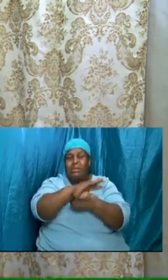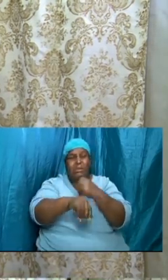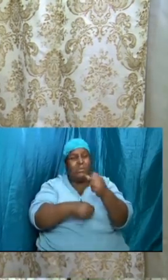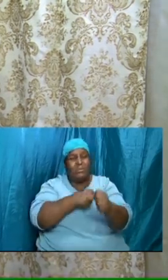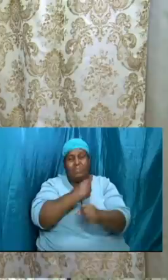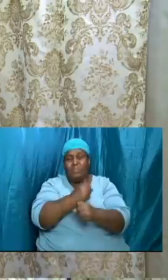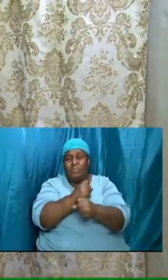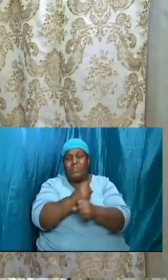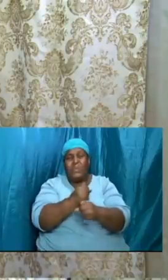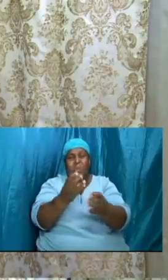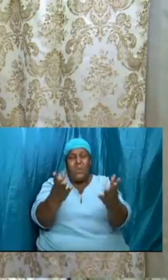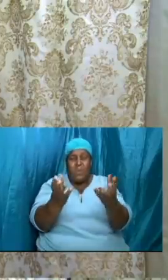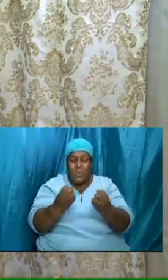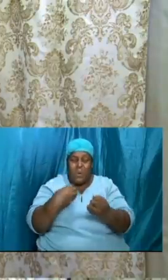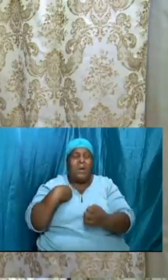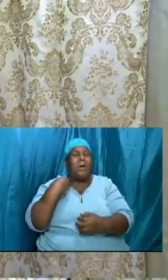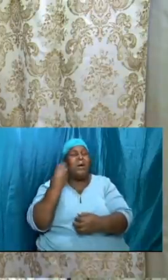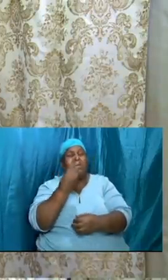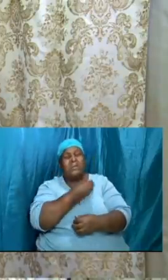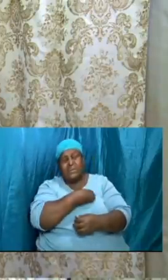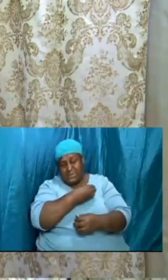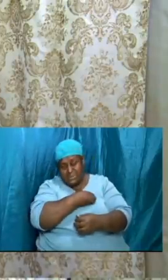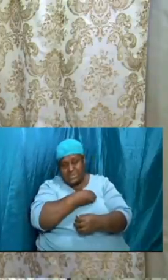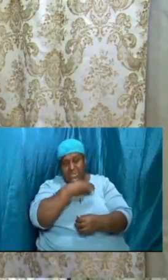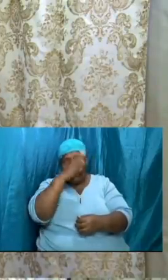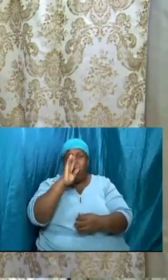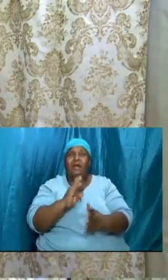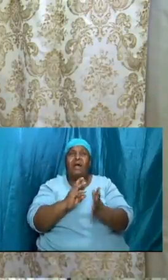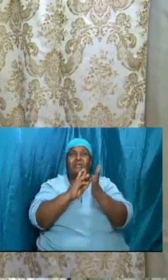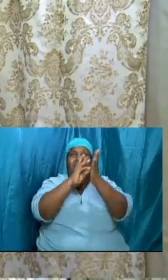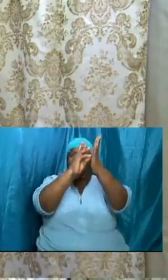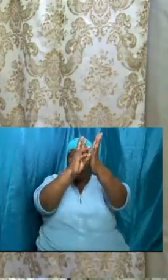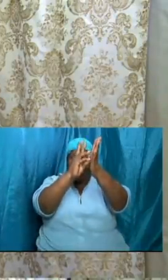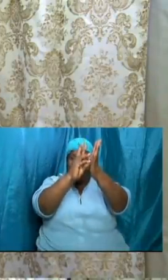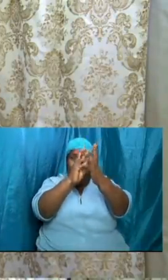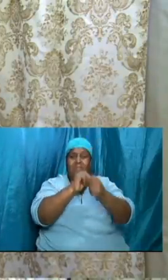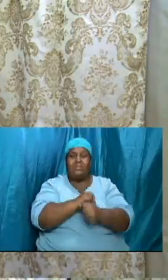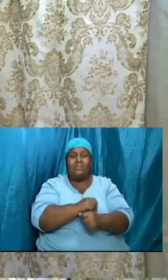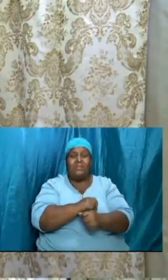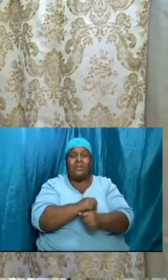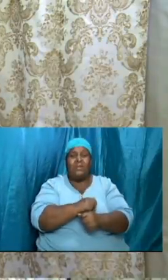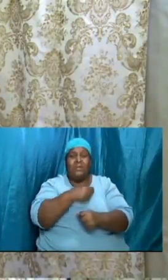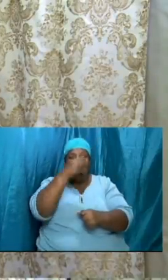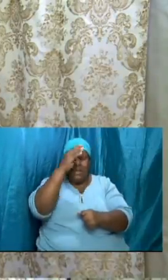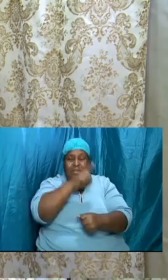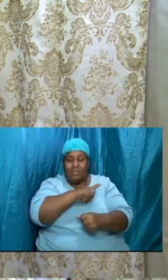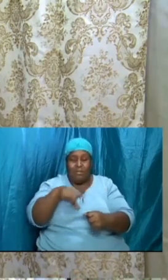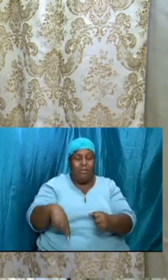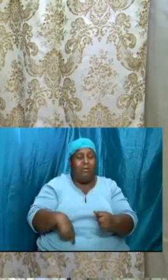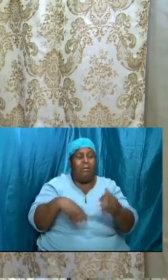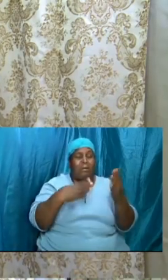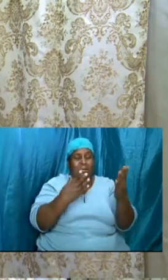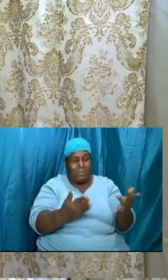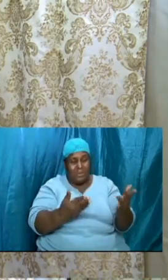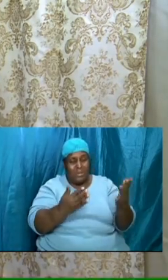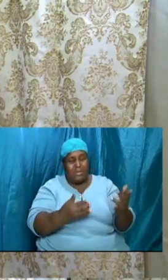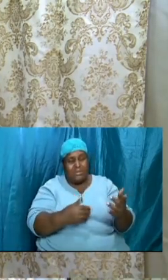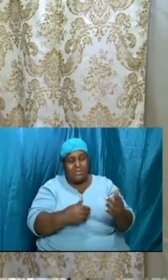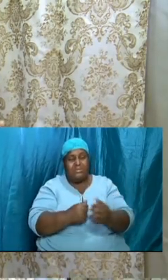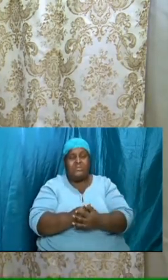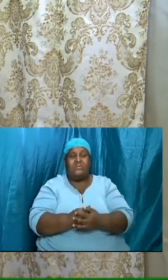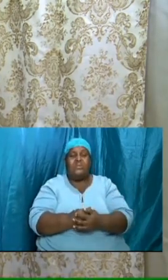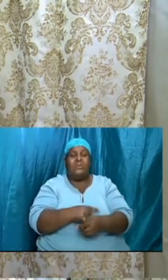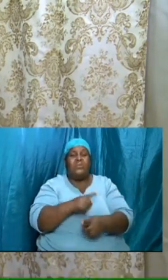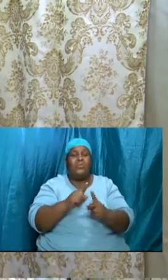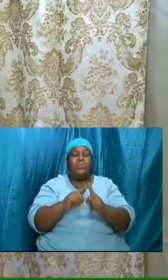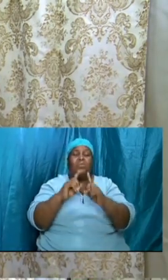is god's willing and the lord tarrying i would want when we go through the rest of this series we are going through